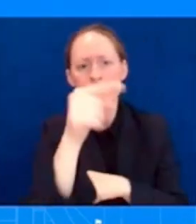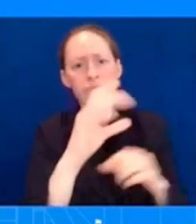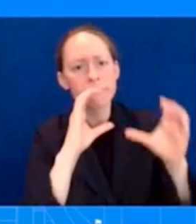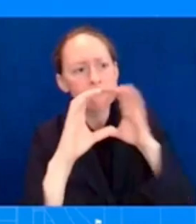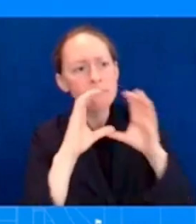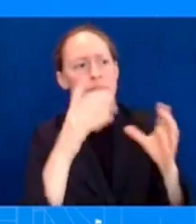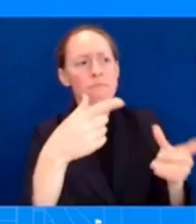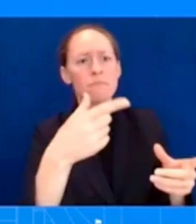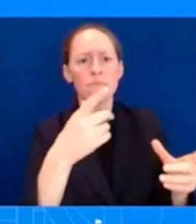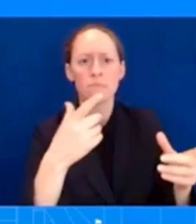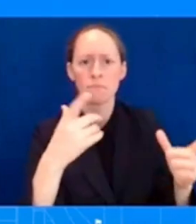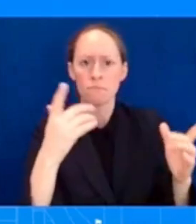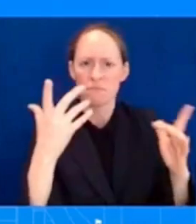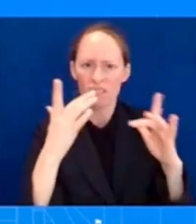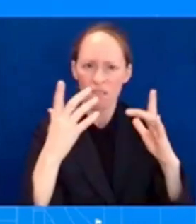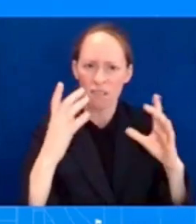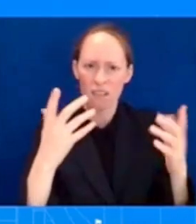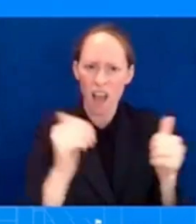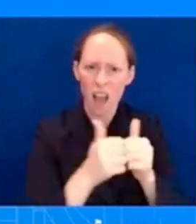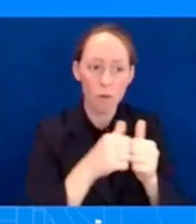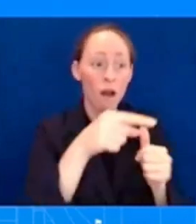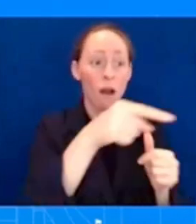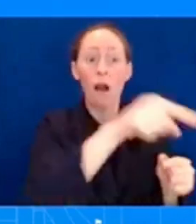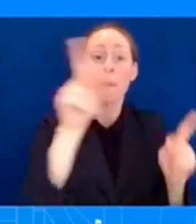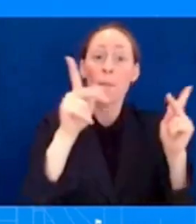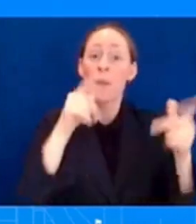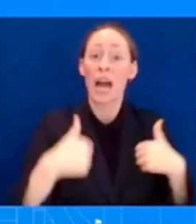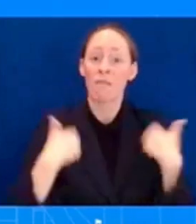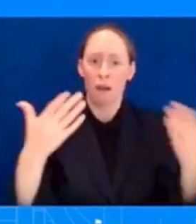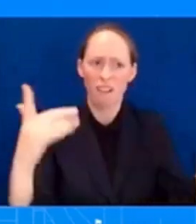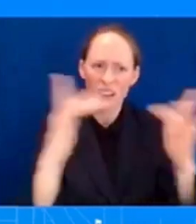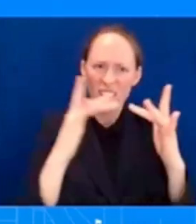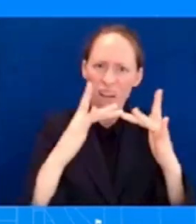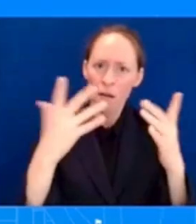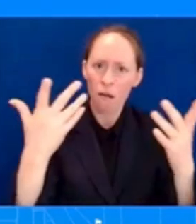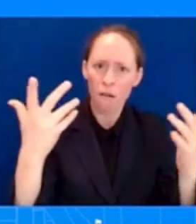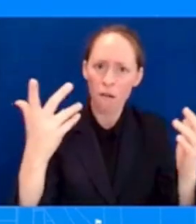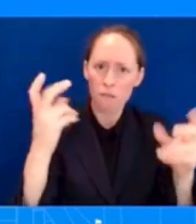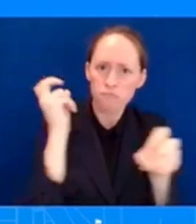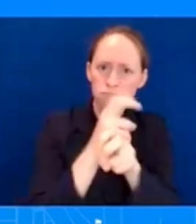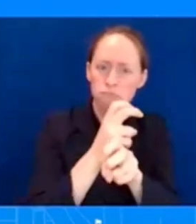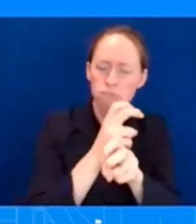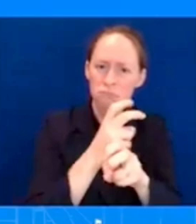what you're dealing with and what can be done to augment uh communication capabilities